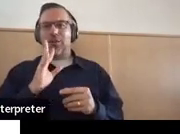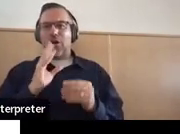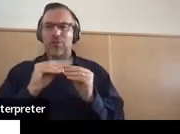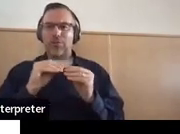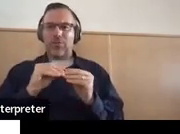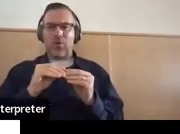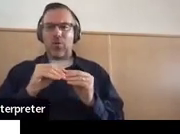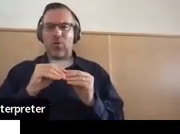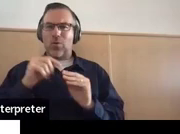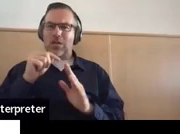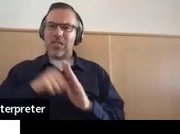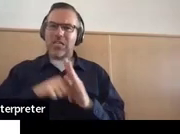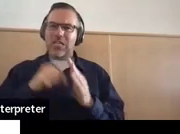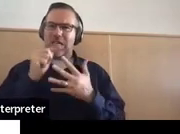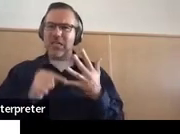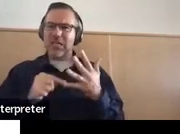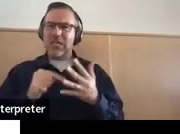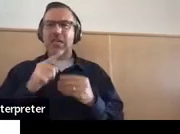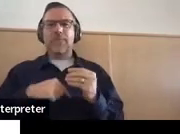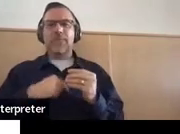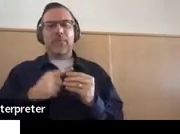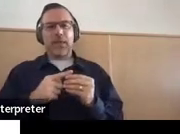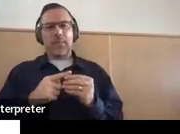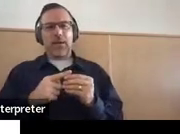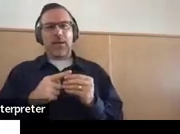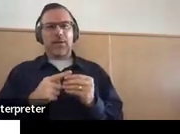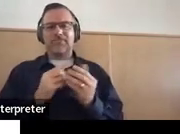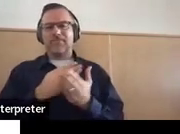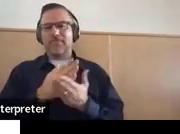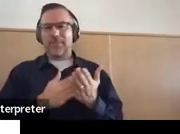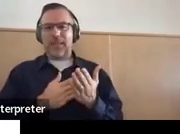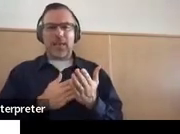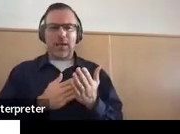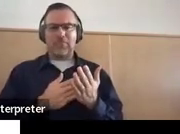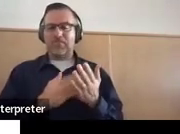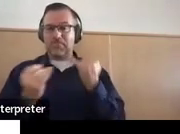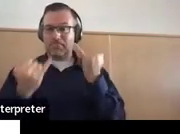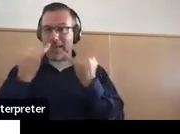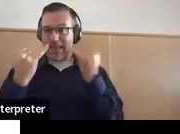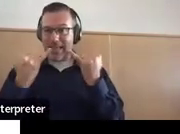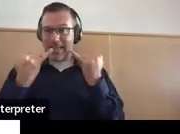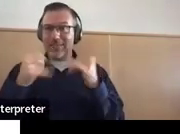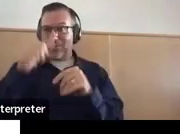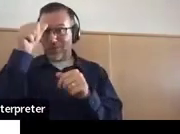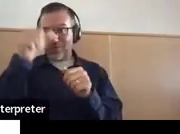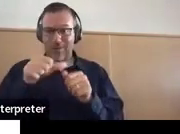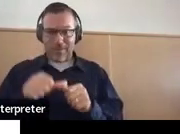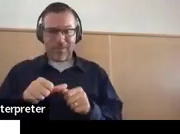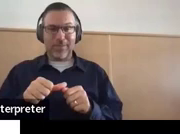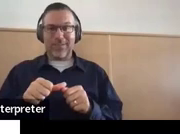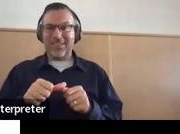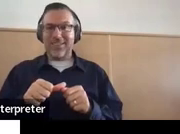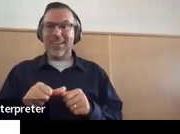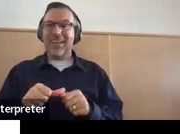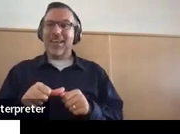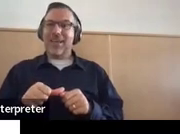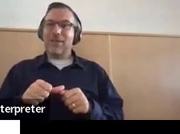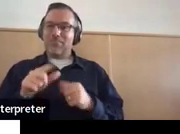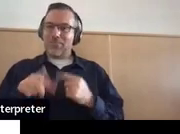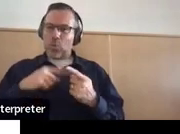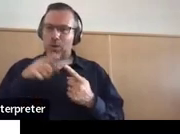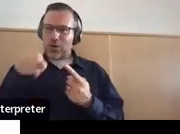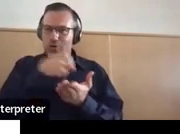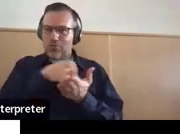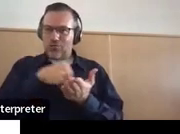about some ideas to keep in mind as you do the course of